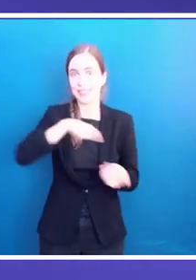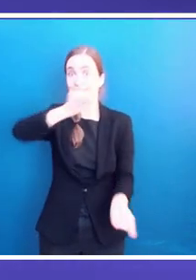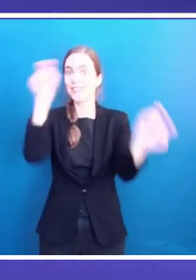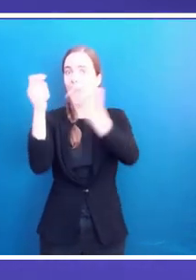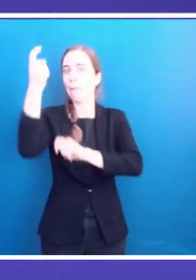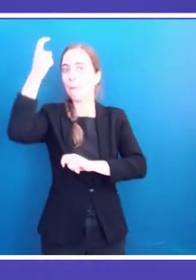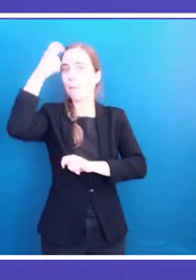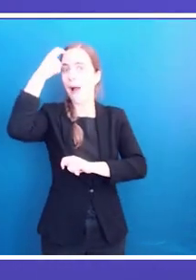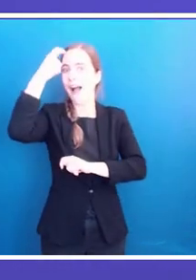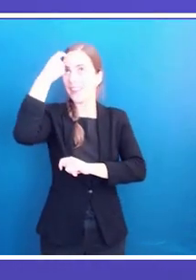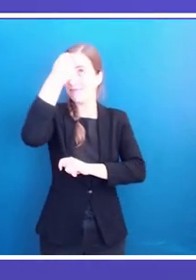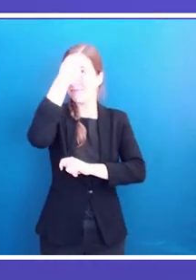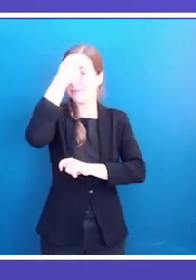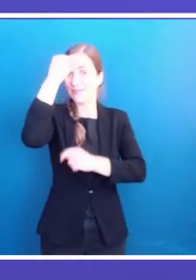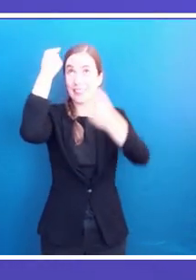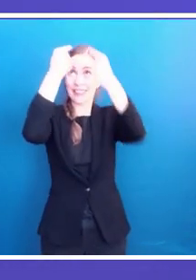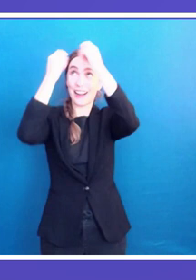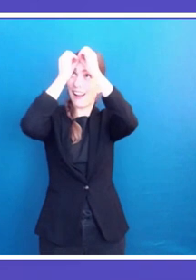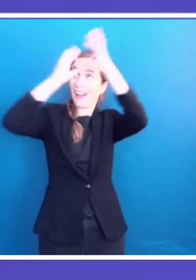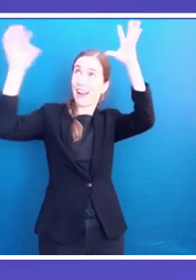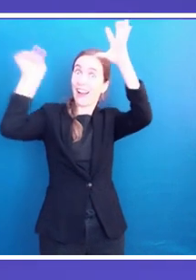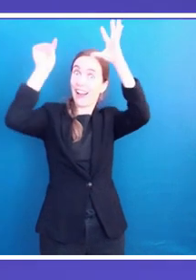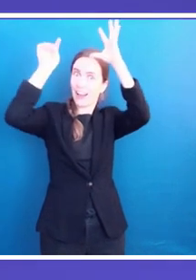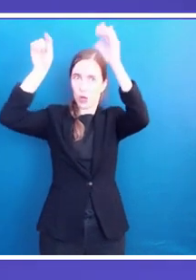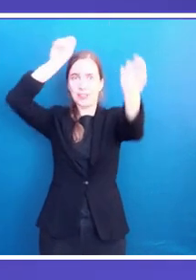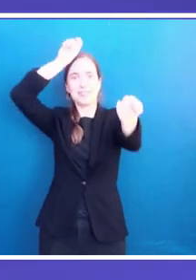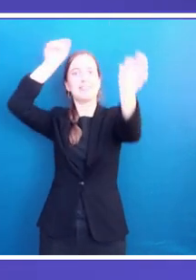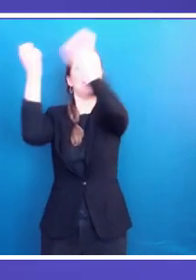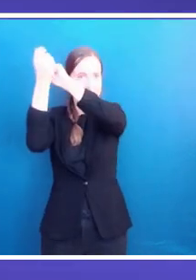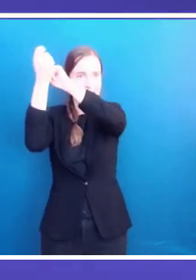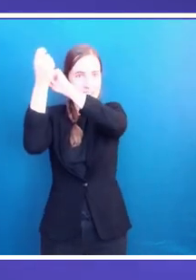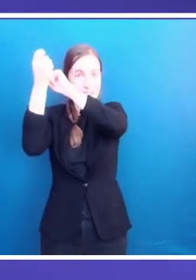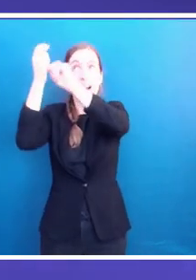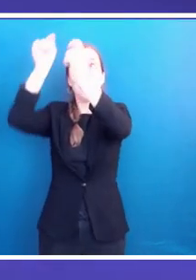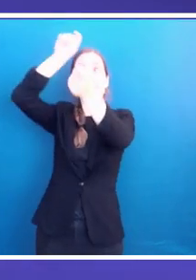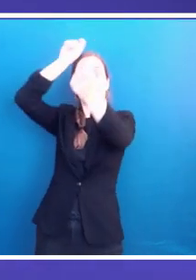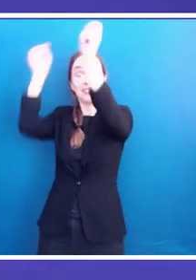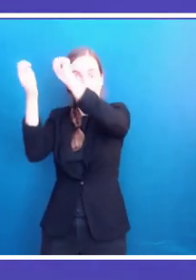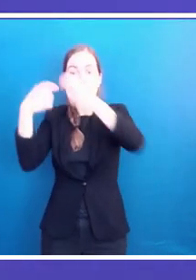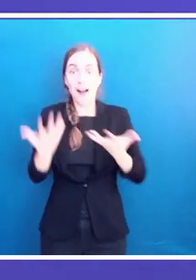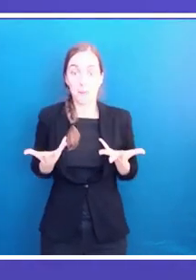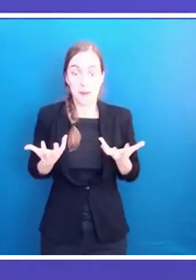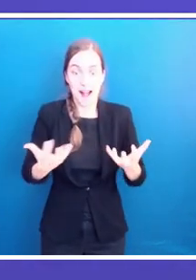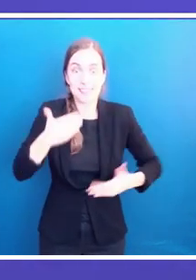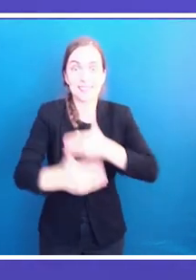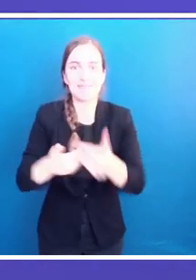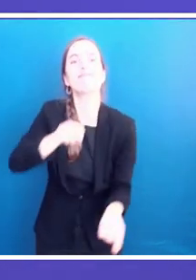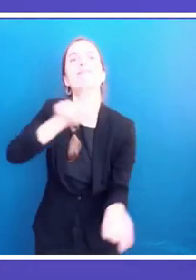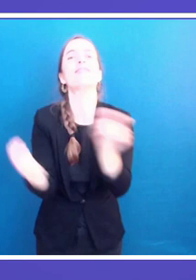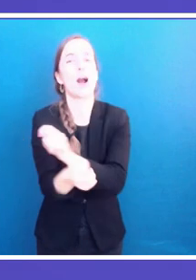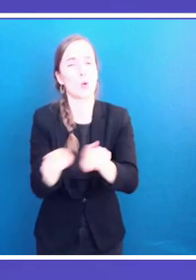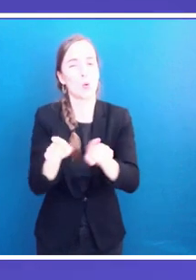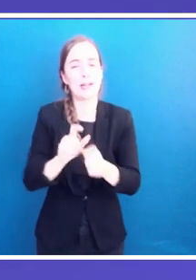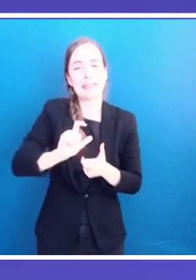have a strategic platform to ensure daily changes in our educational and social